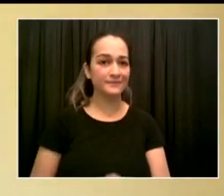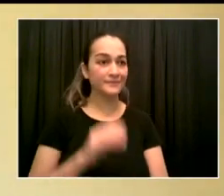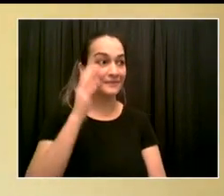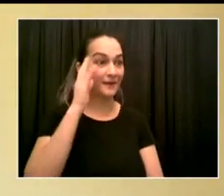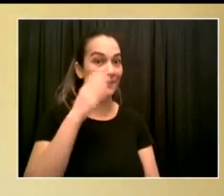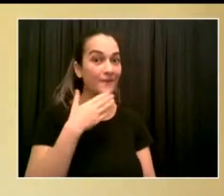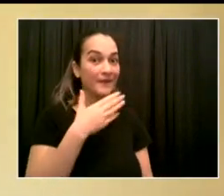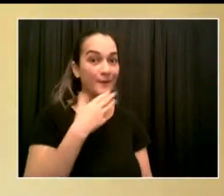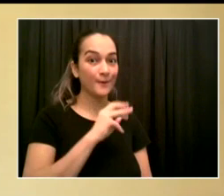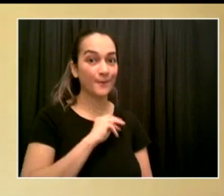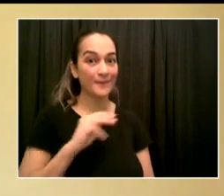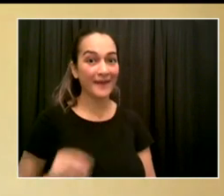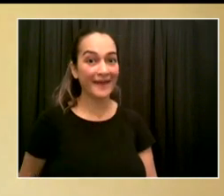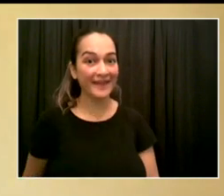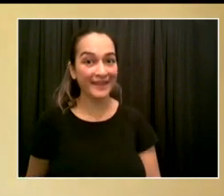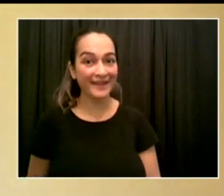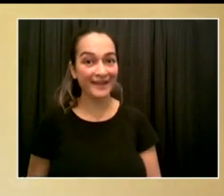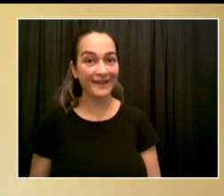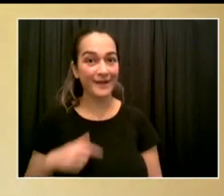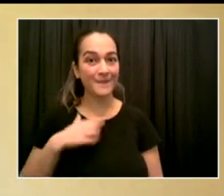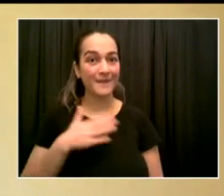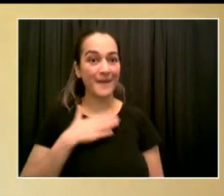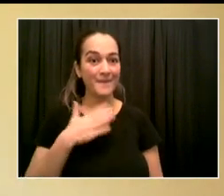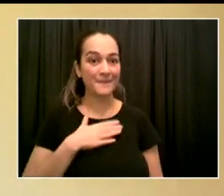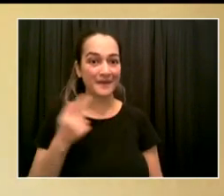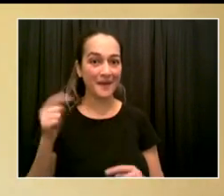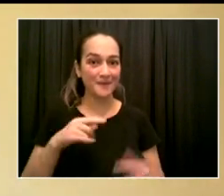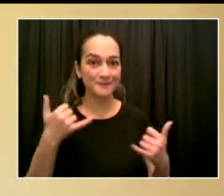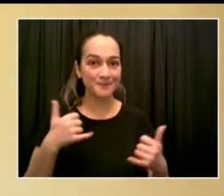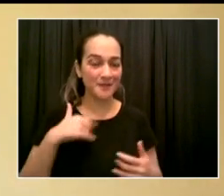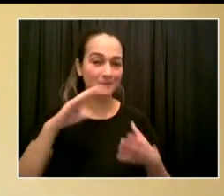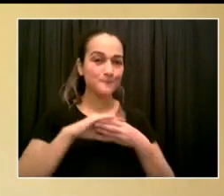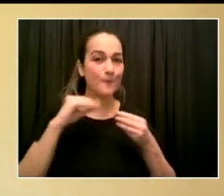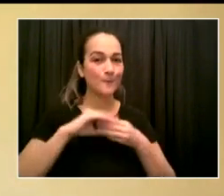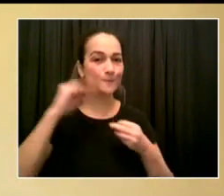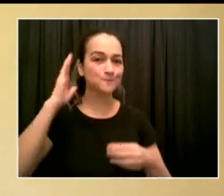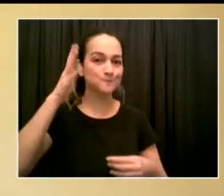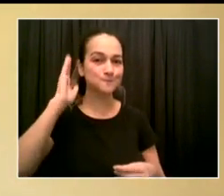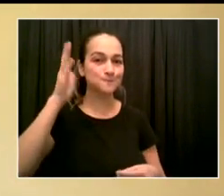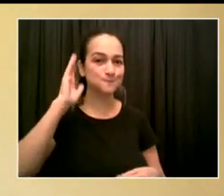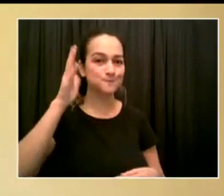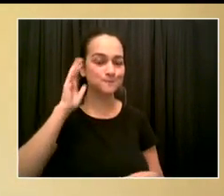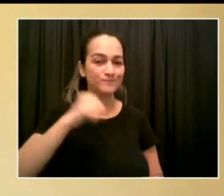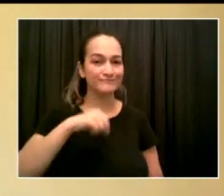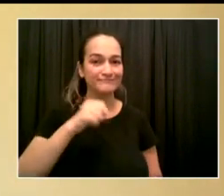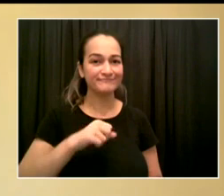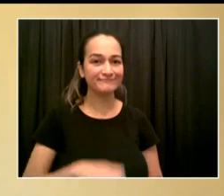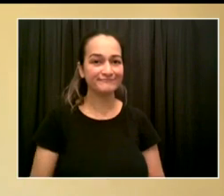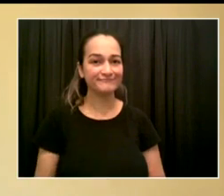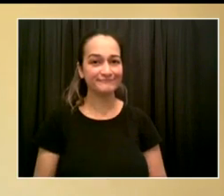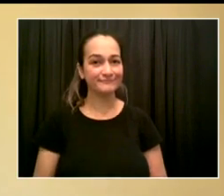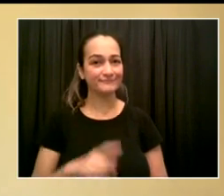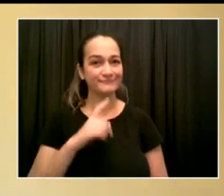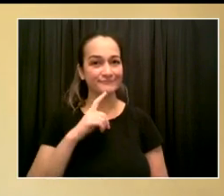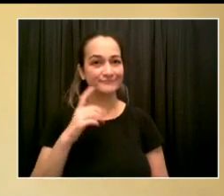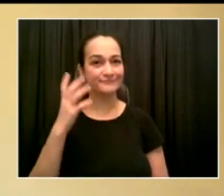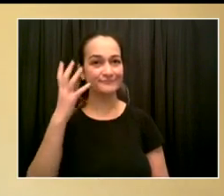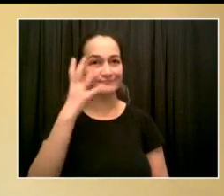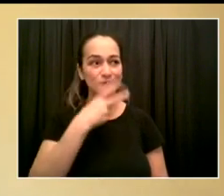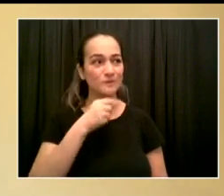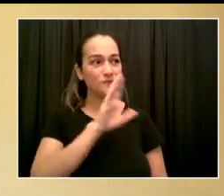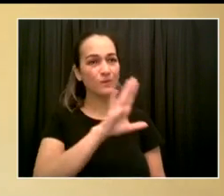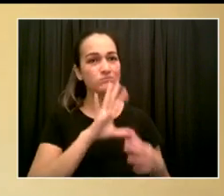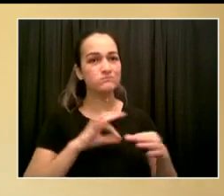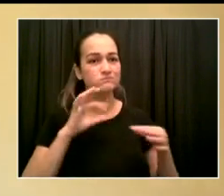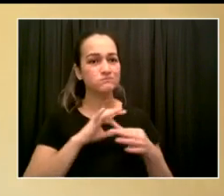speak, thinking that those gracious words of introduction you had directed to them. But thank you very much. And, Mayor, could I dare speak for all the